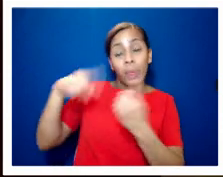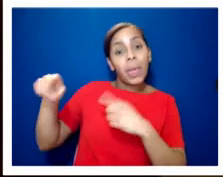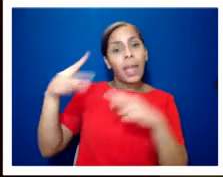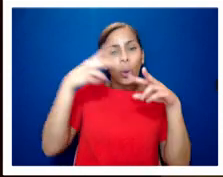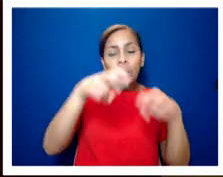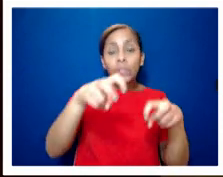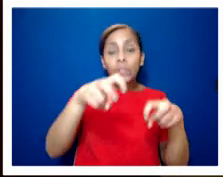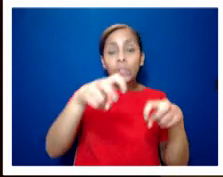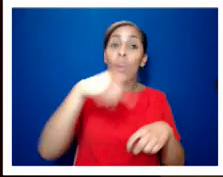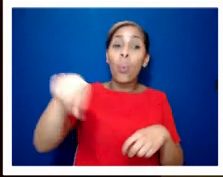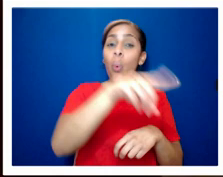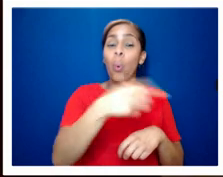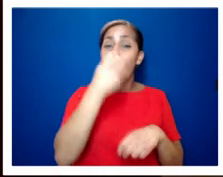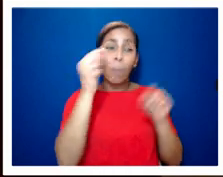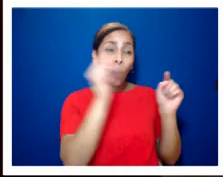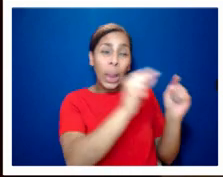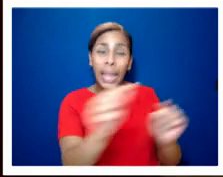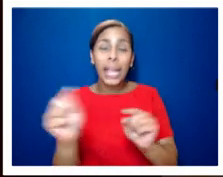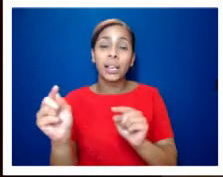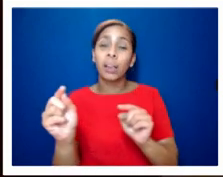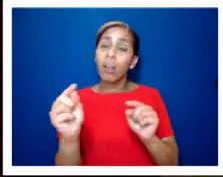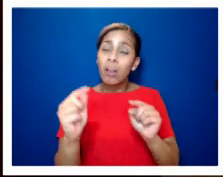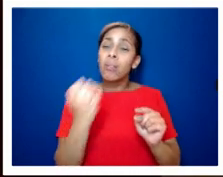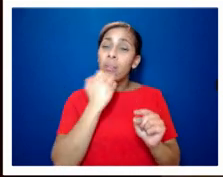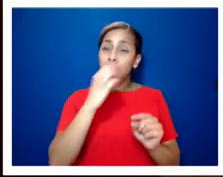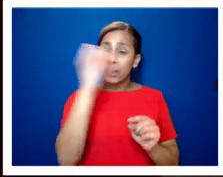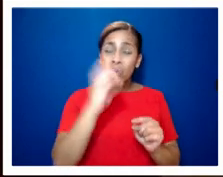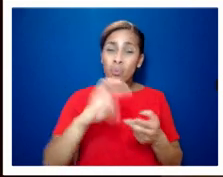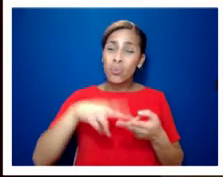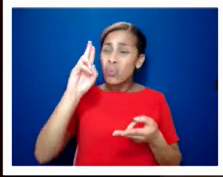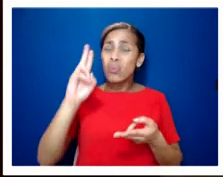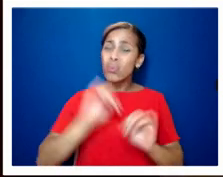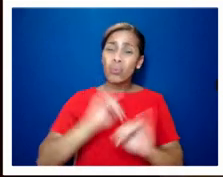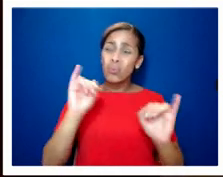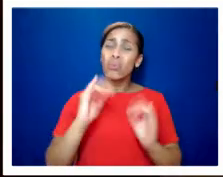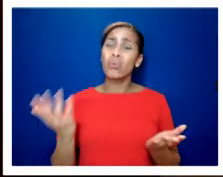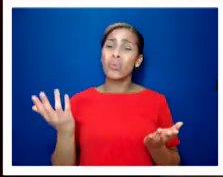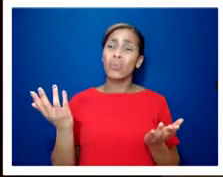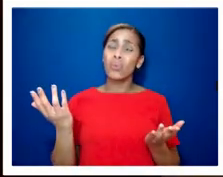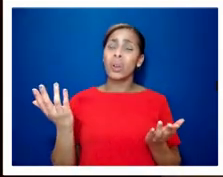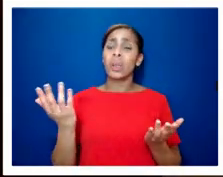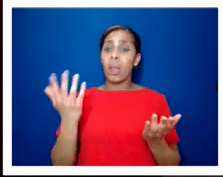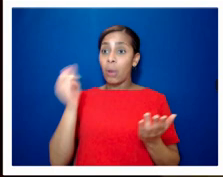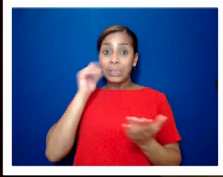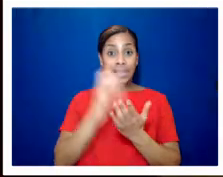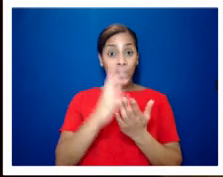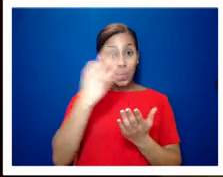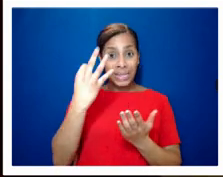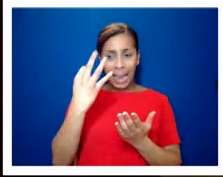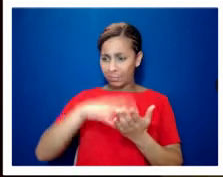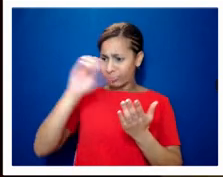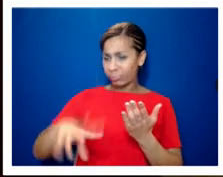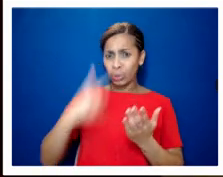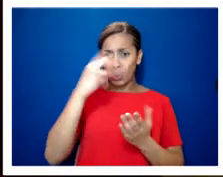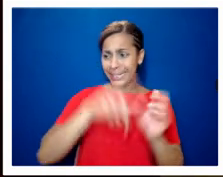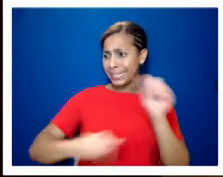in schools and you know the numbers are horrific um you know even though section 28 has been gone for nearly 20 years you know then the amount of